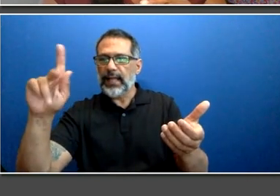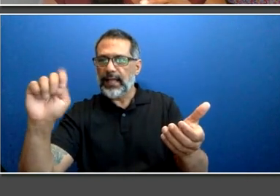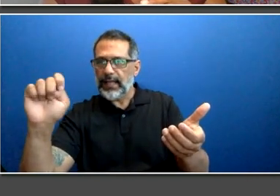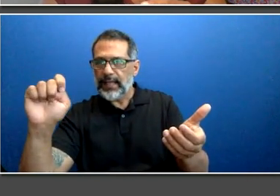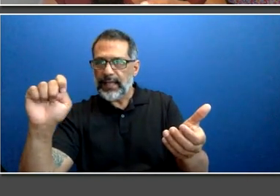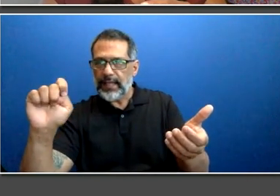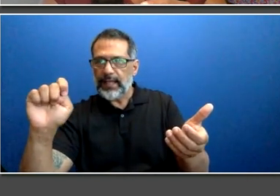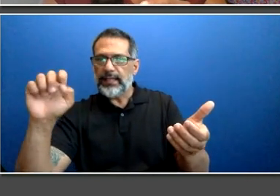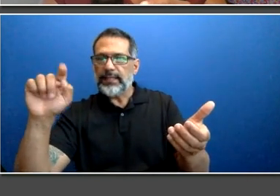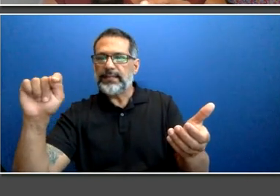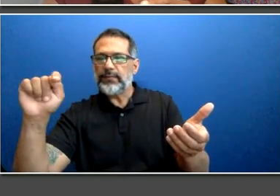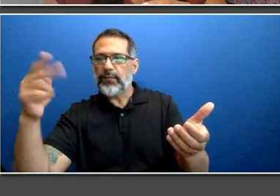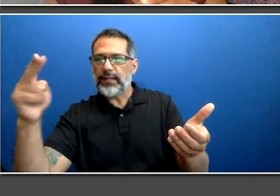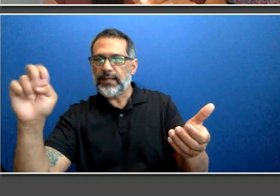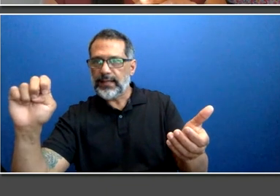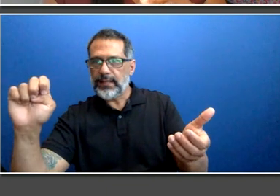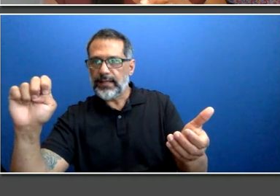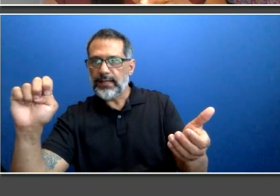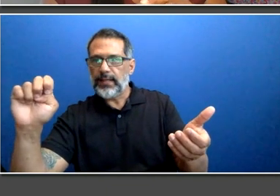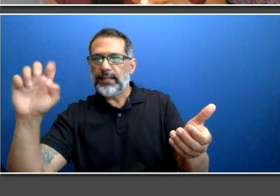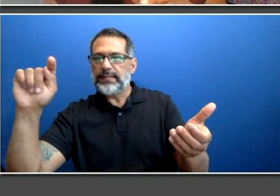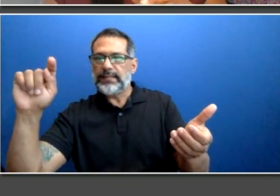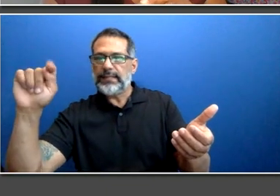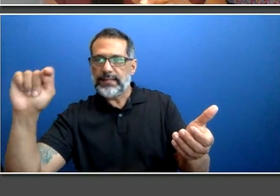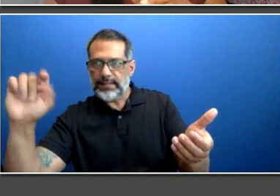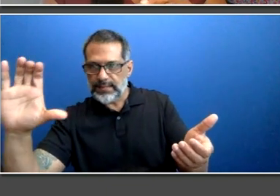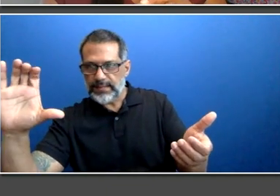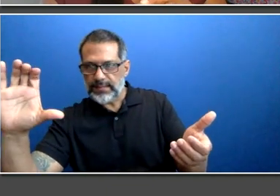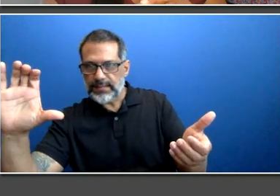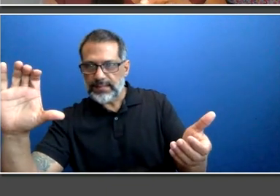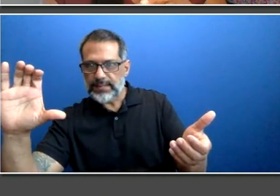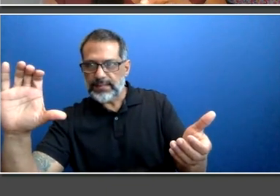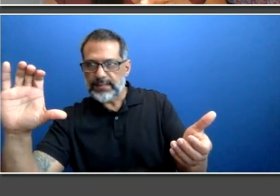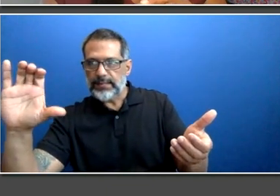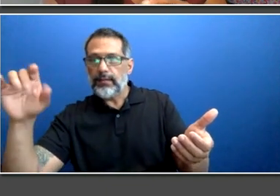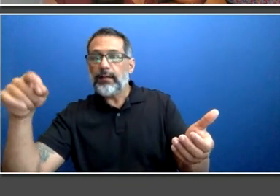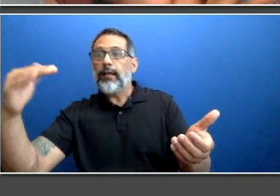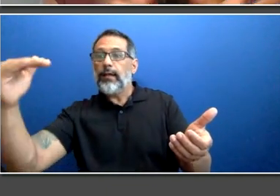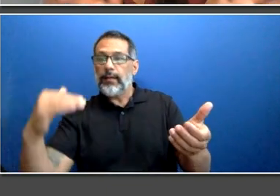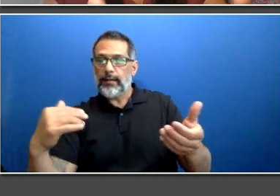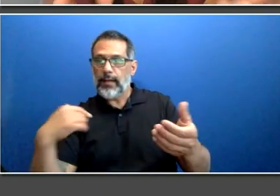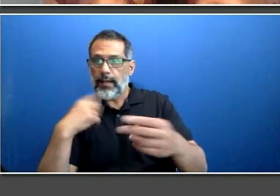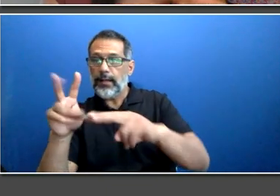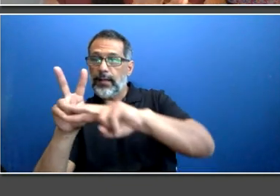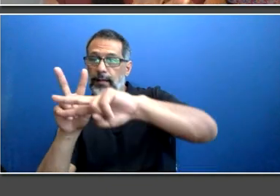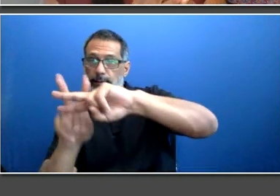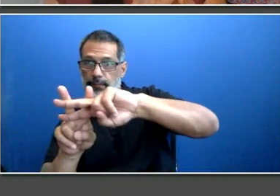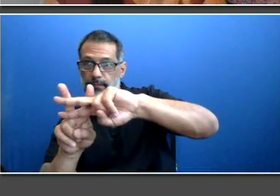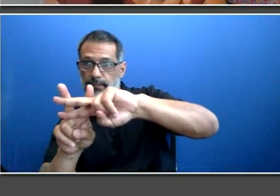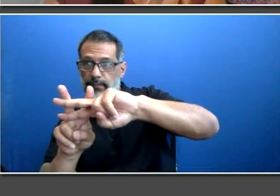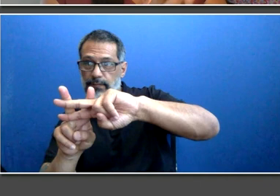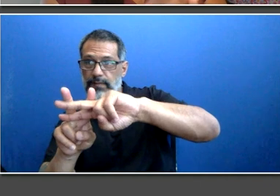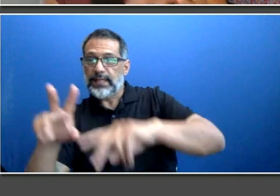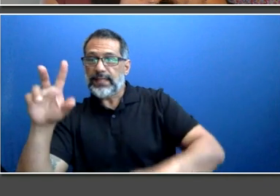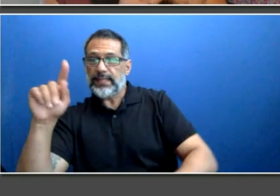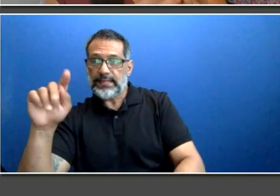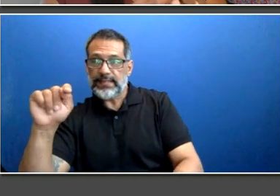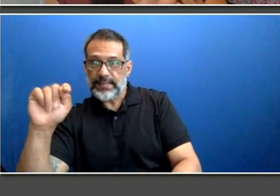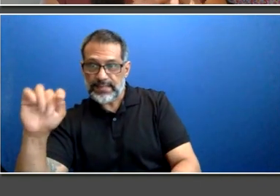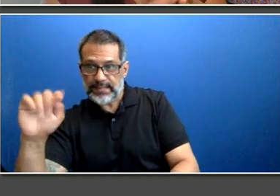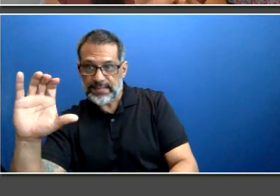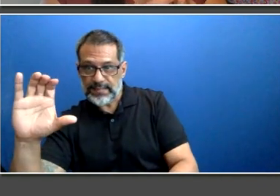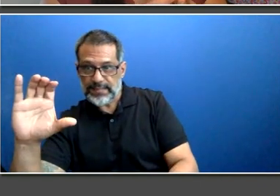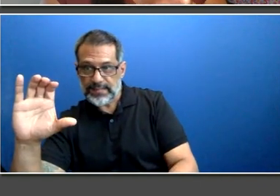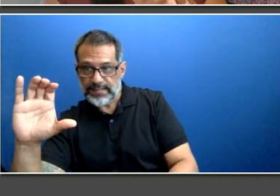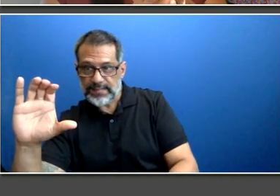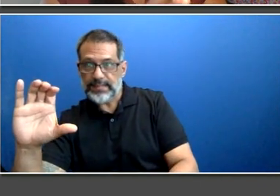cool filter with the hashtag, hashtag TTCConnects. Thank you all for attending this event. I hope